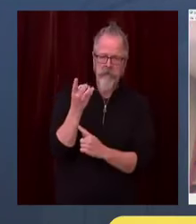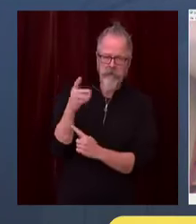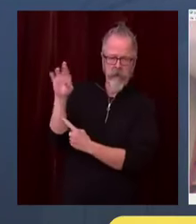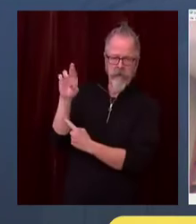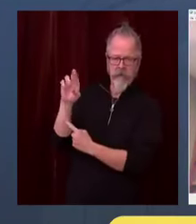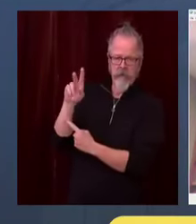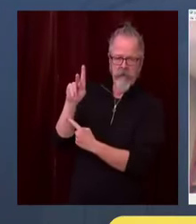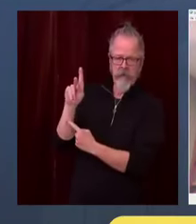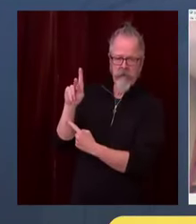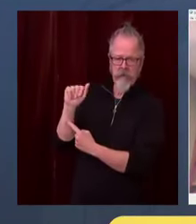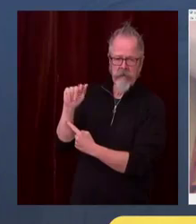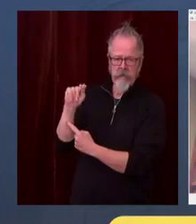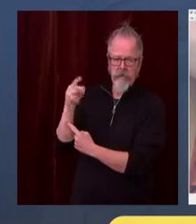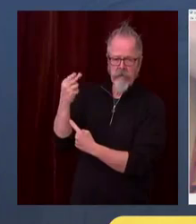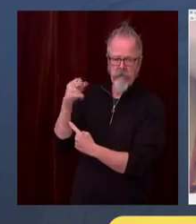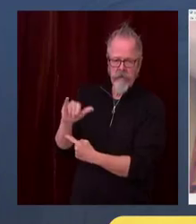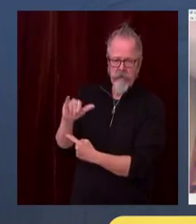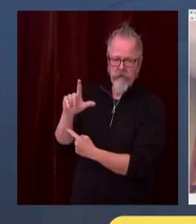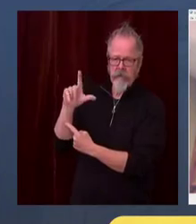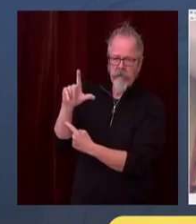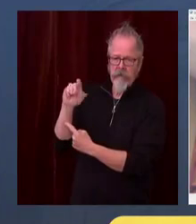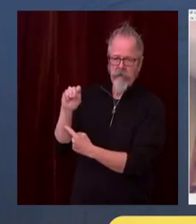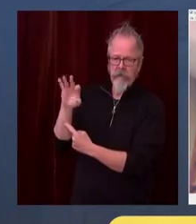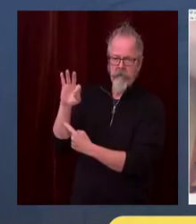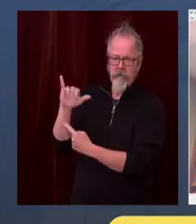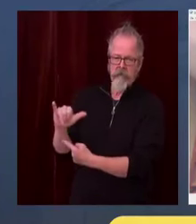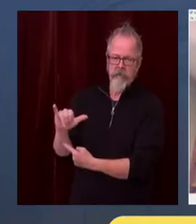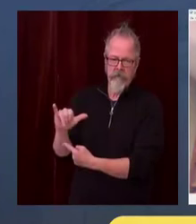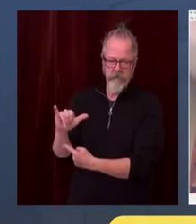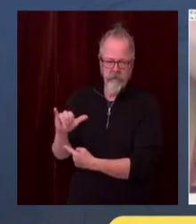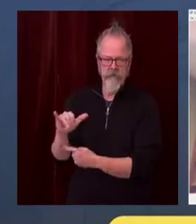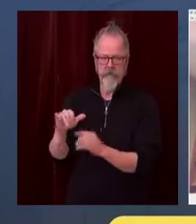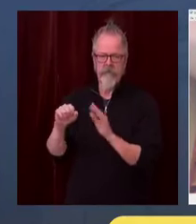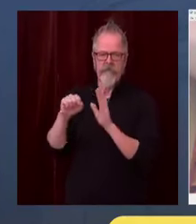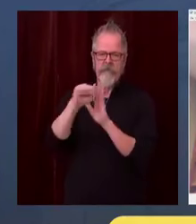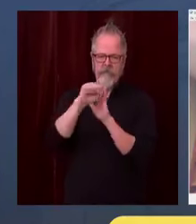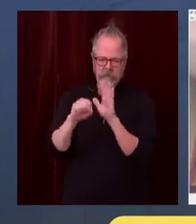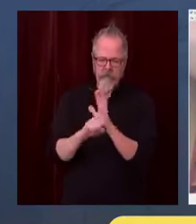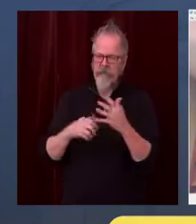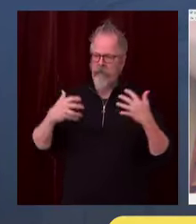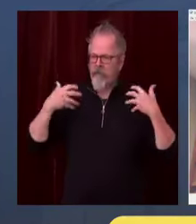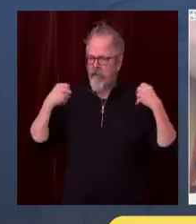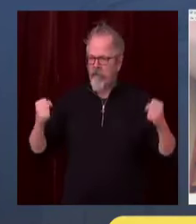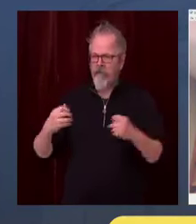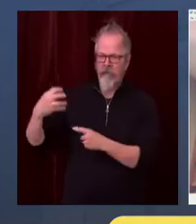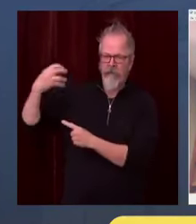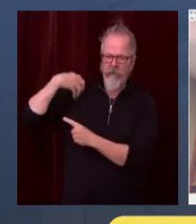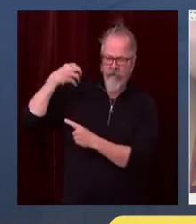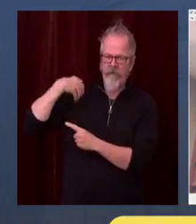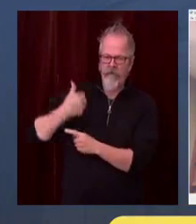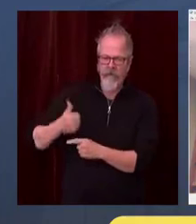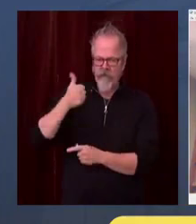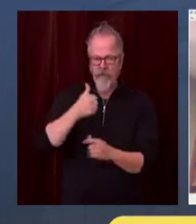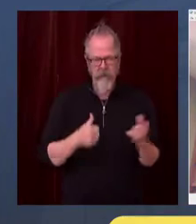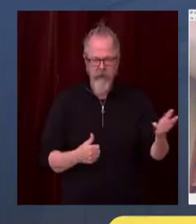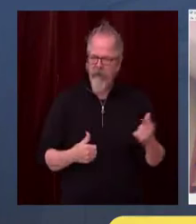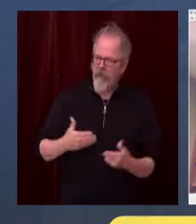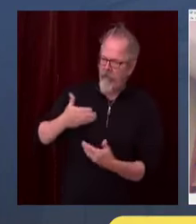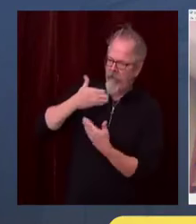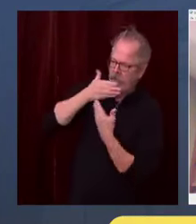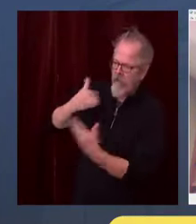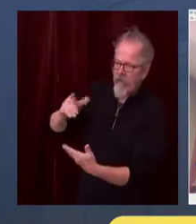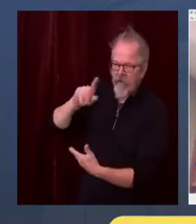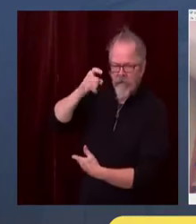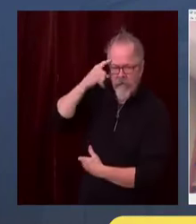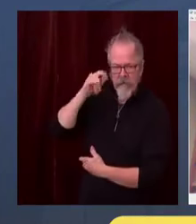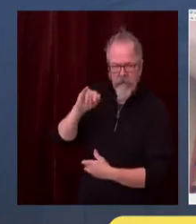difficult position as a state, as the governor just mentioned. We don't make these decisions lightly, so I do want to